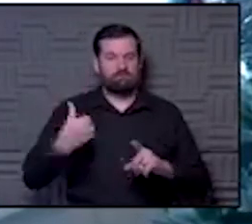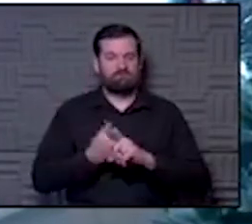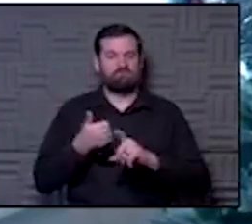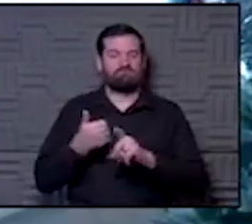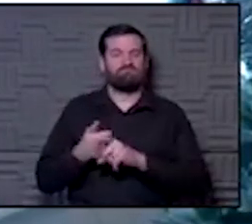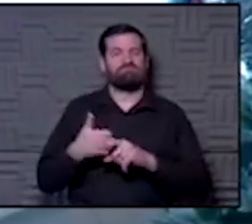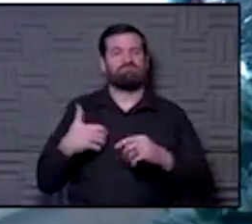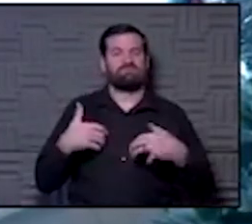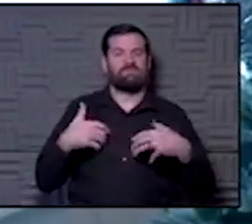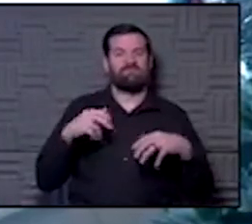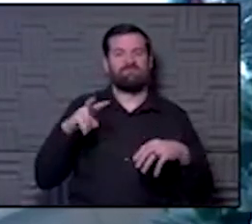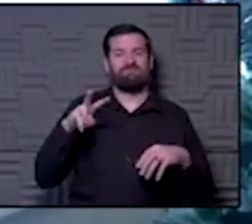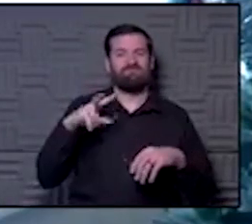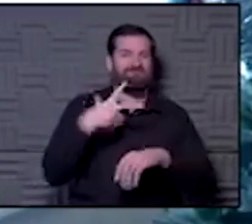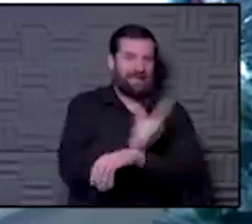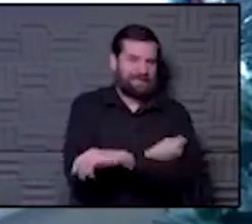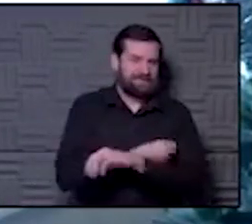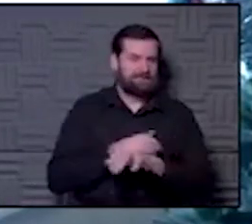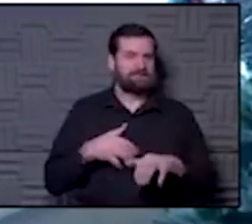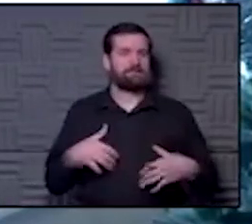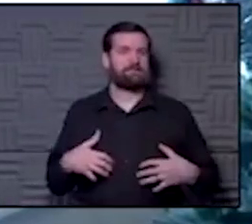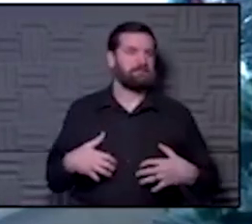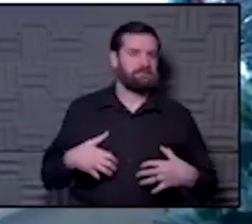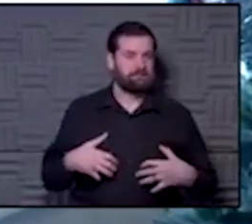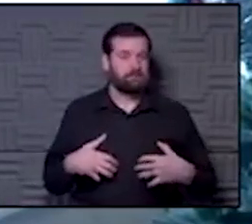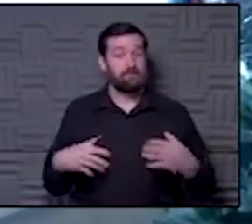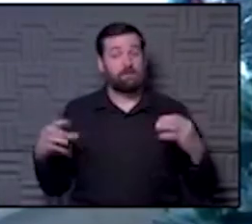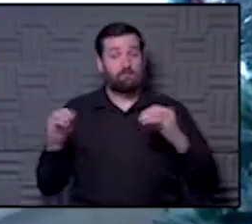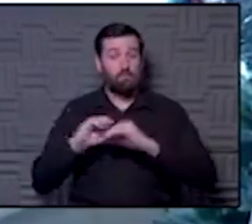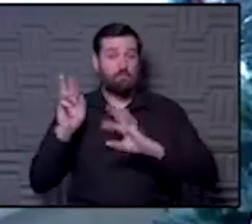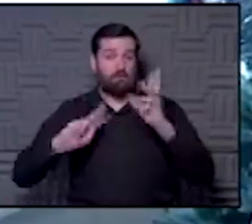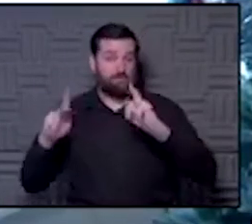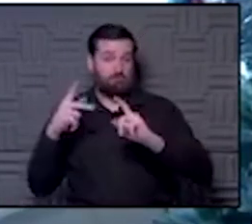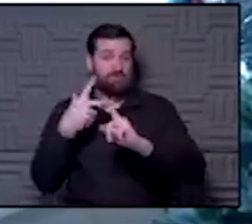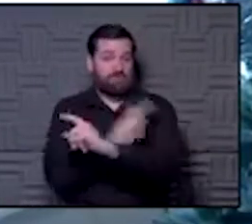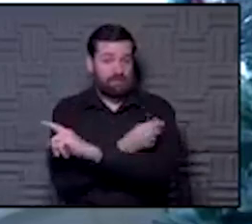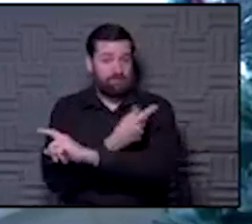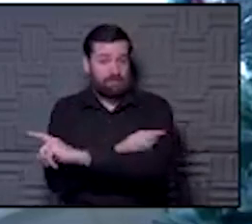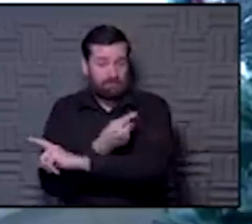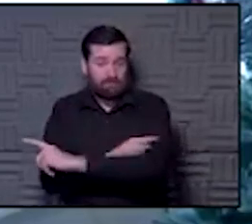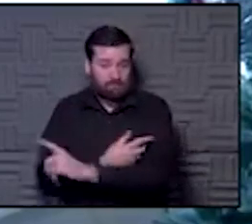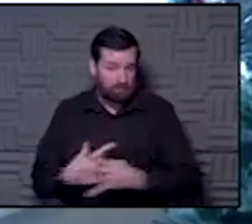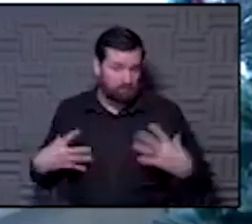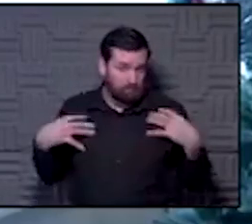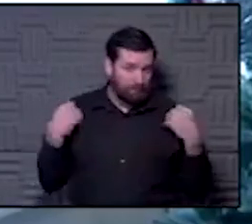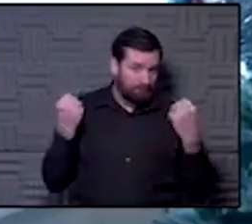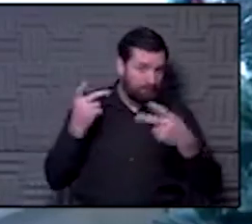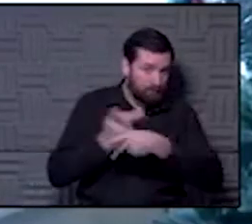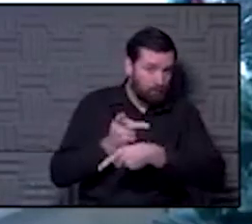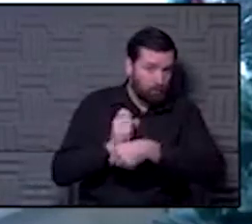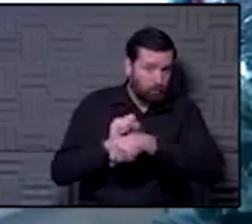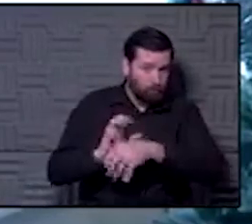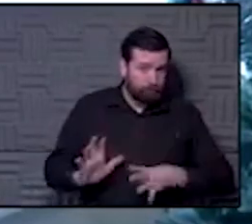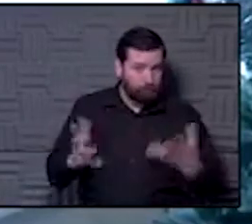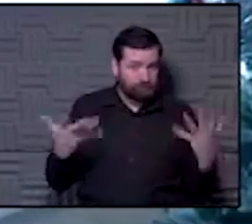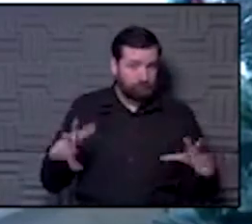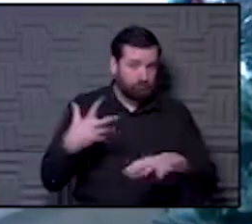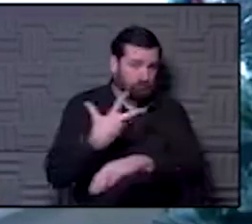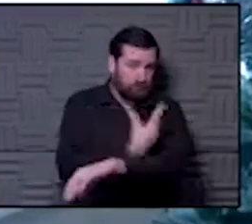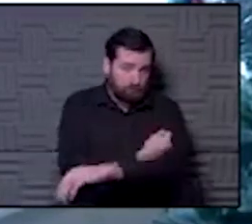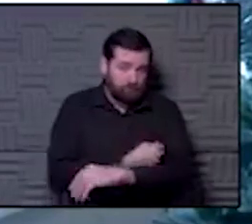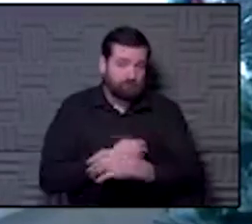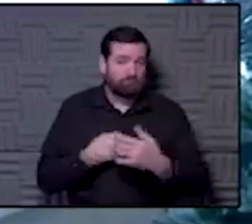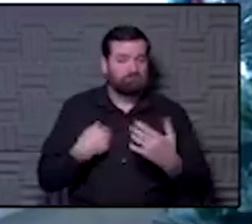hesitant. And so, yes, as more people get vaccinated, as more healthcare workers, you know, get vaccinated and